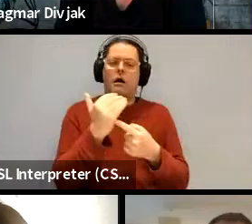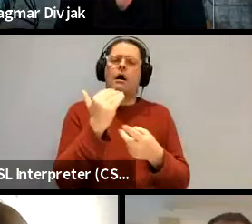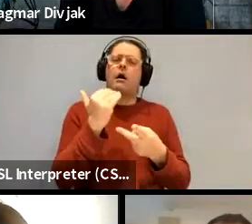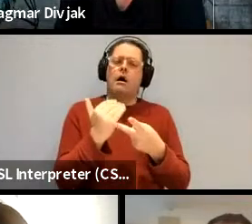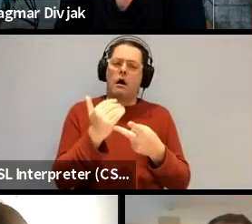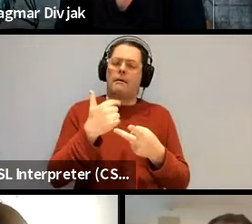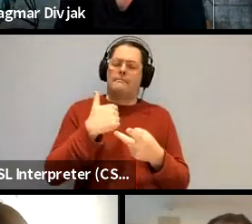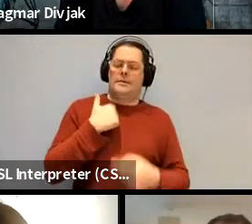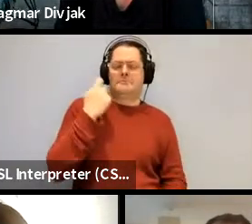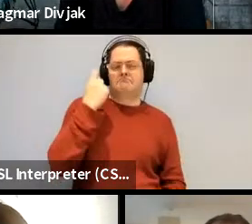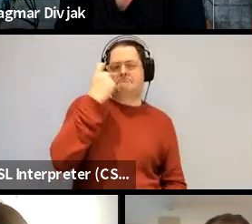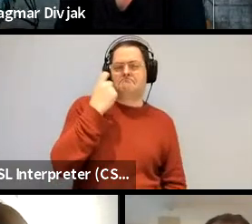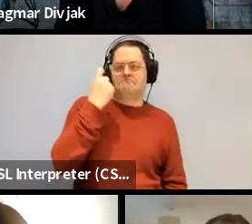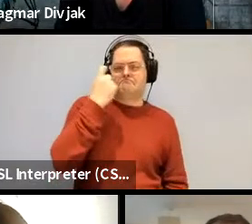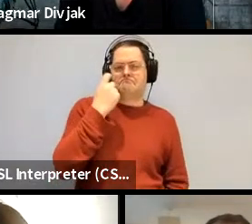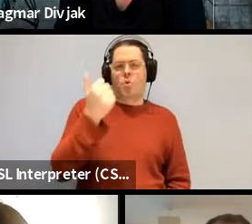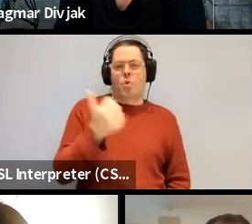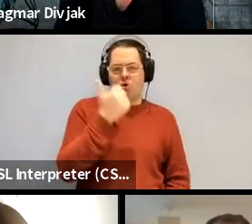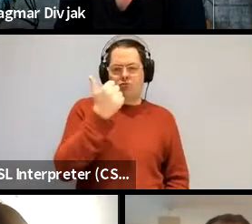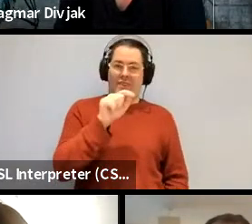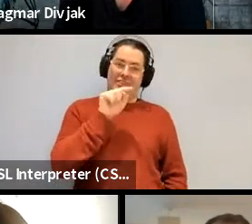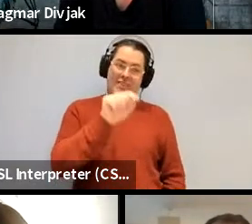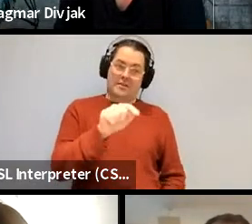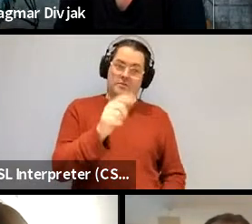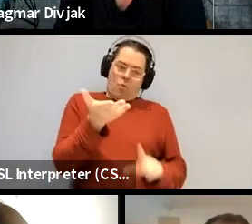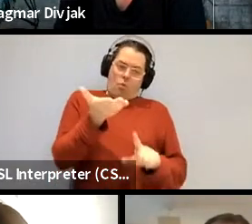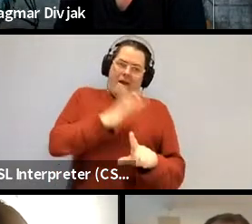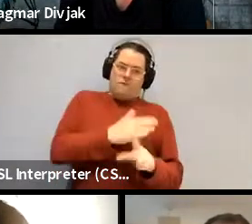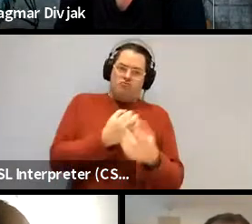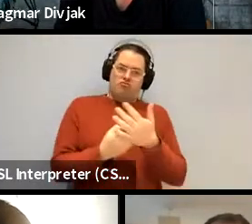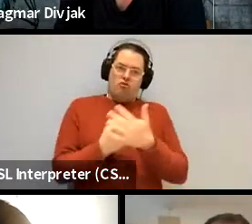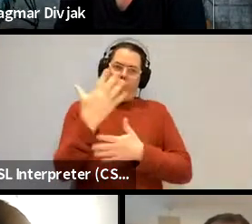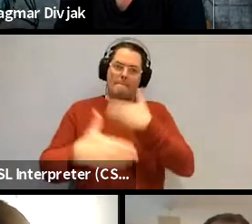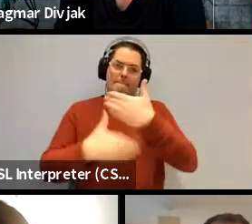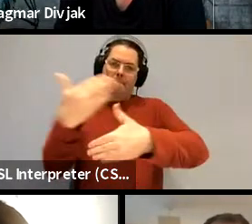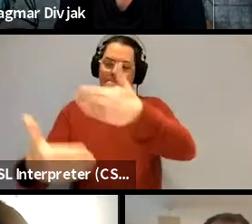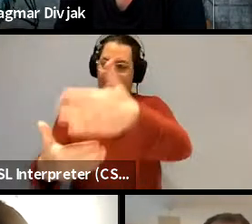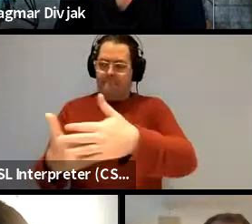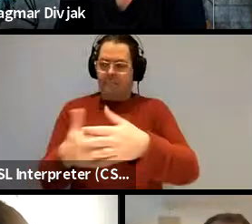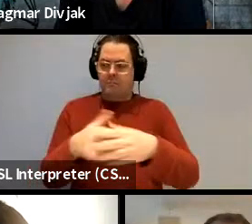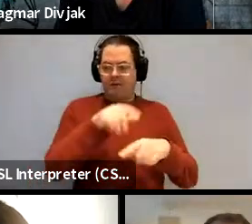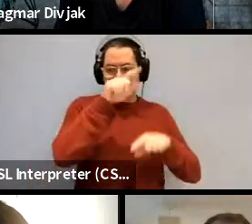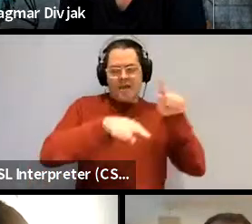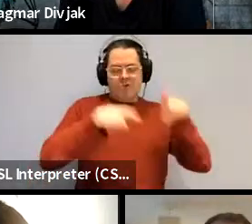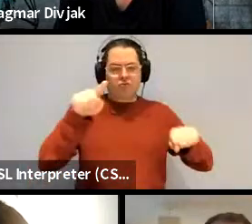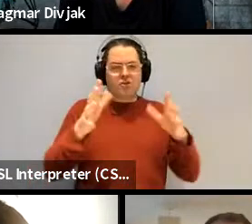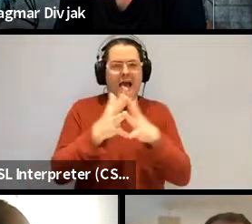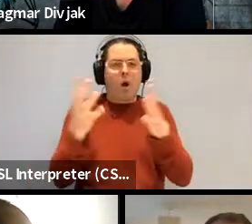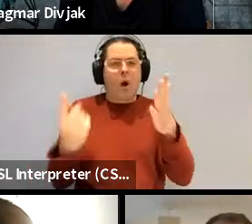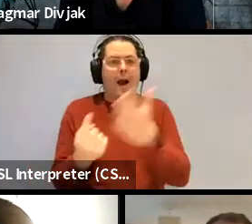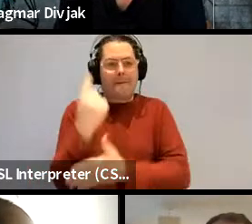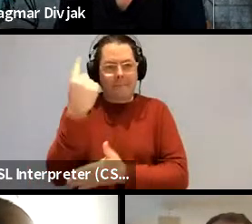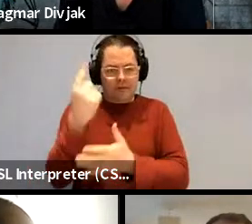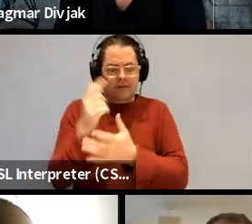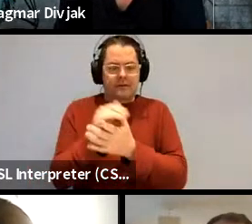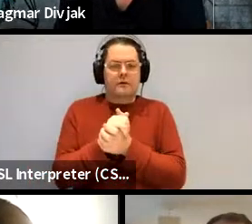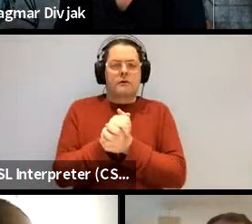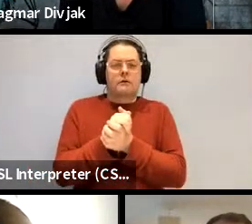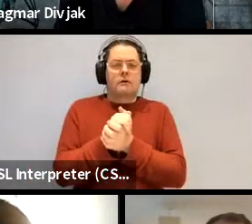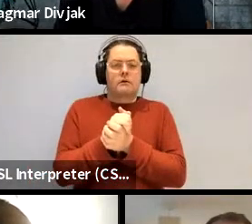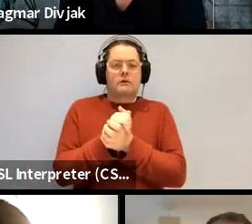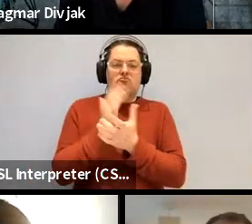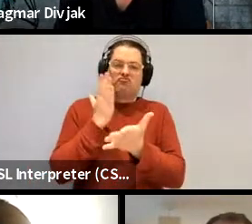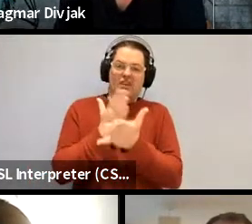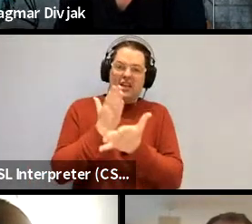if that is the etiology of the variation there that it's fundamentally